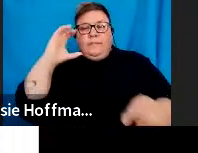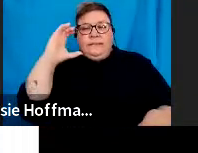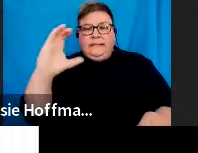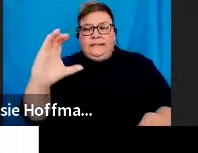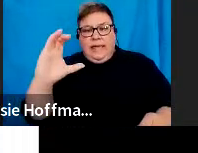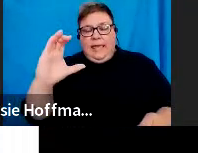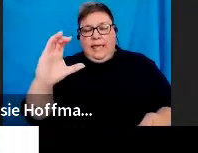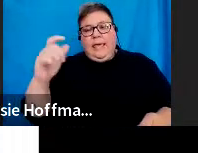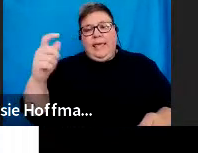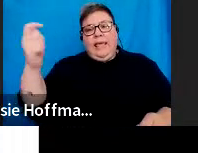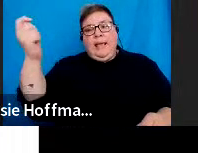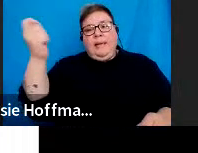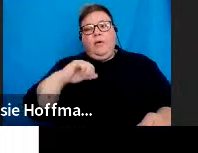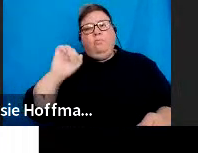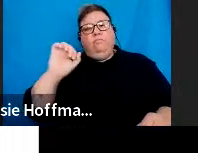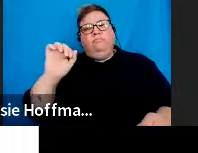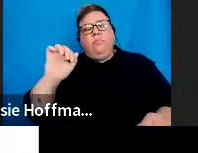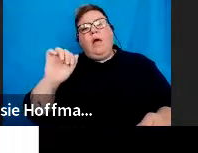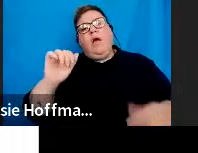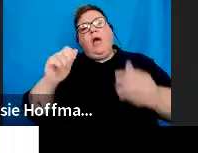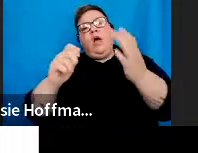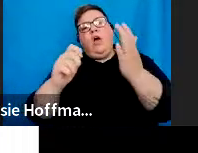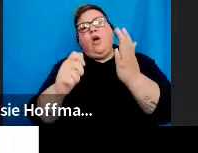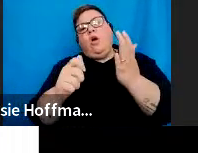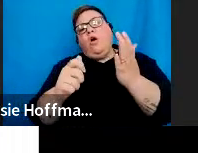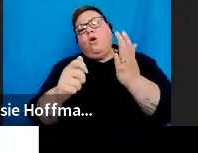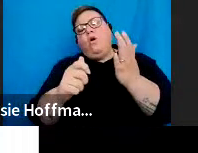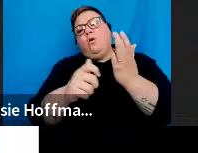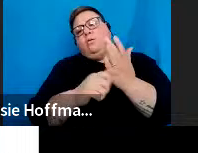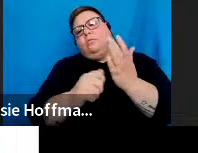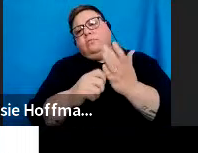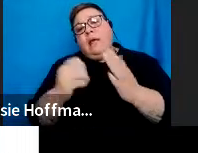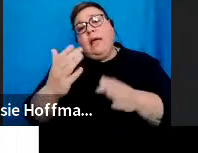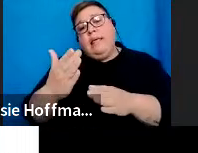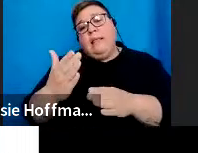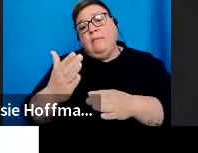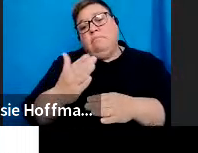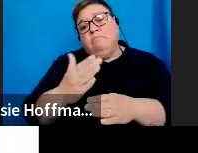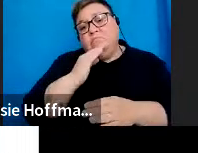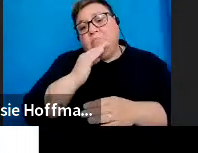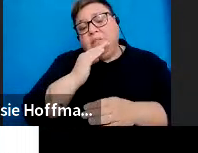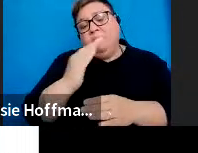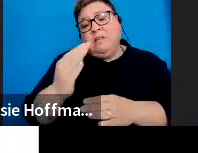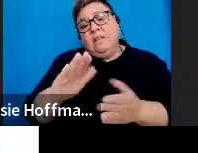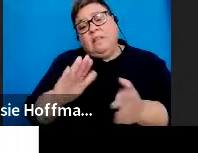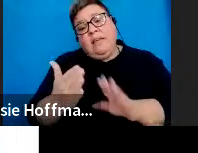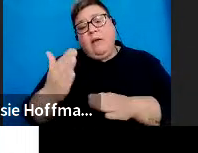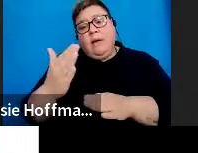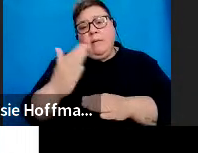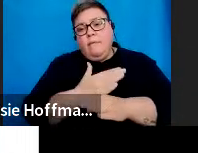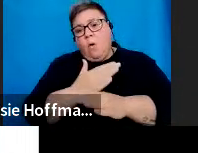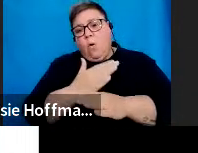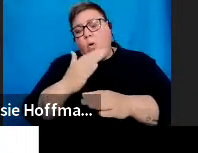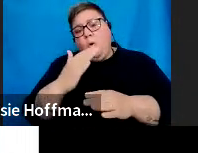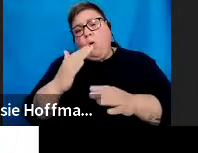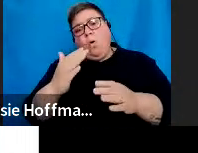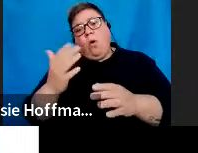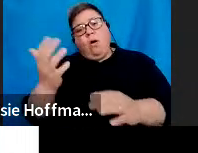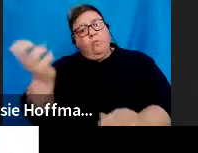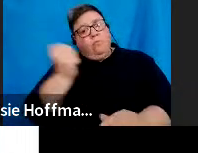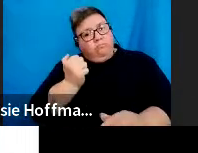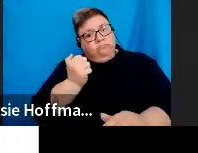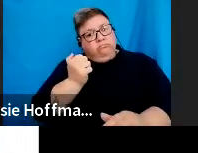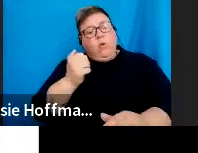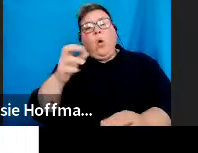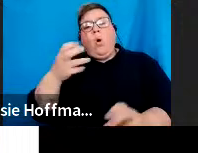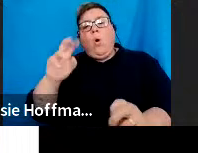paid by a retirement annuity to a member. For example, death before retirement, retirement due to ill health, retirement, again,